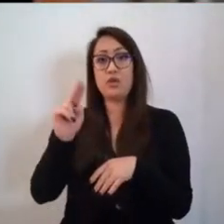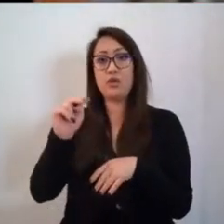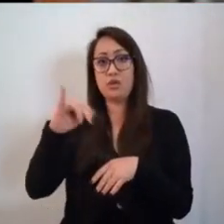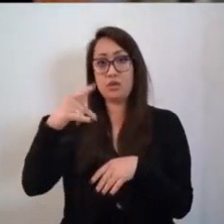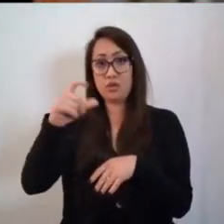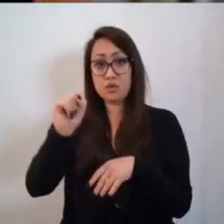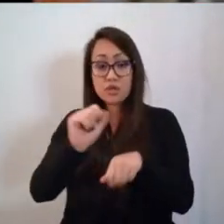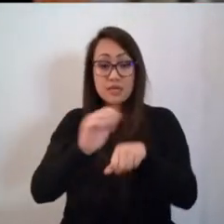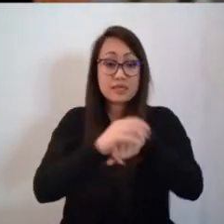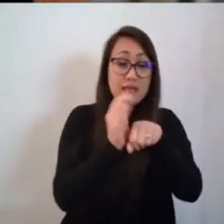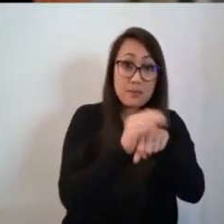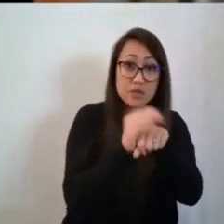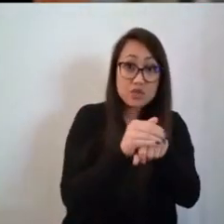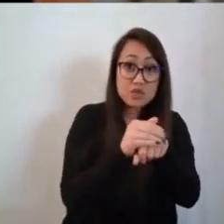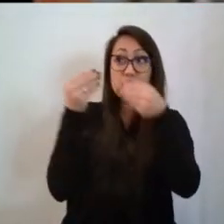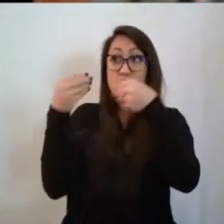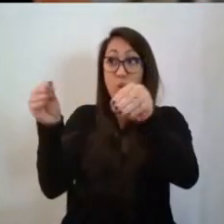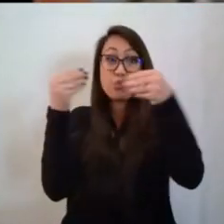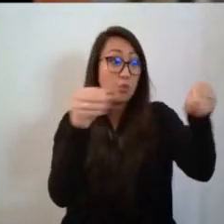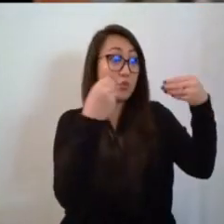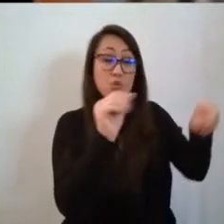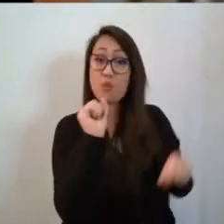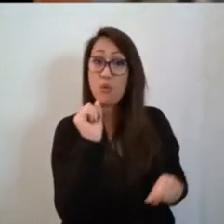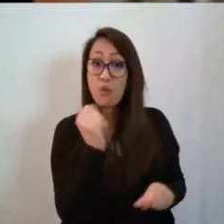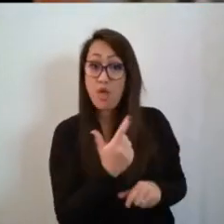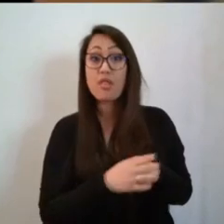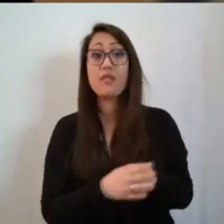Then he sold the bag. Then